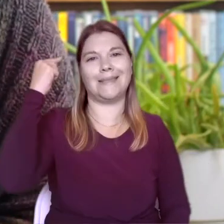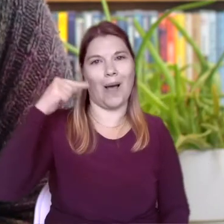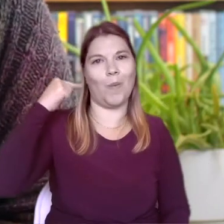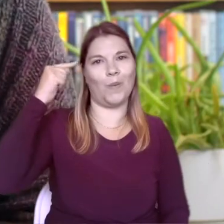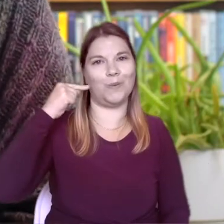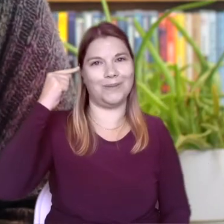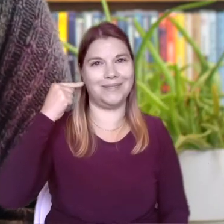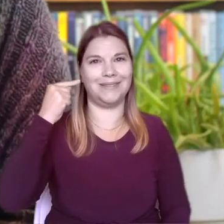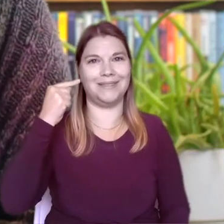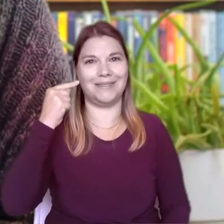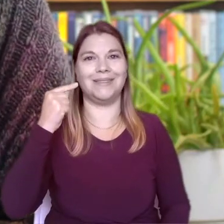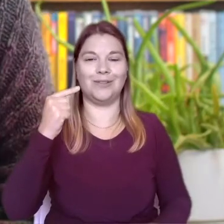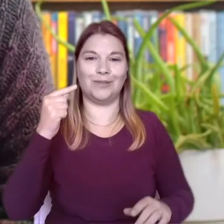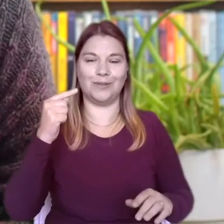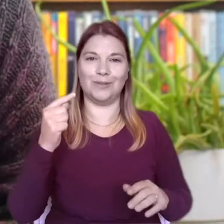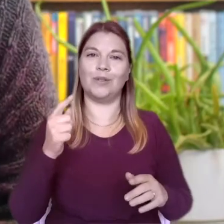very calm.